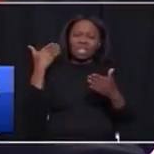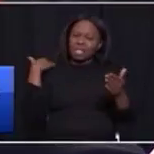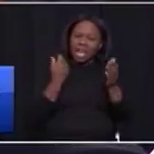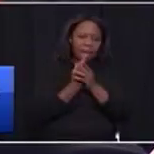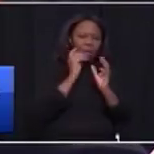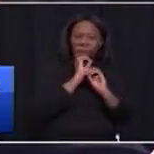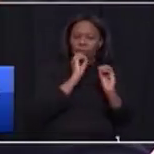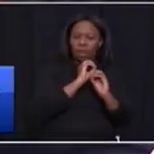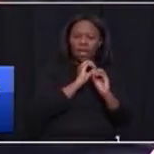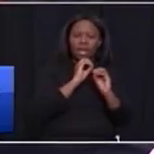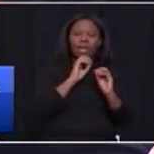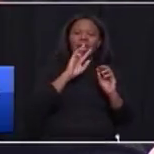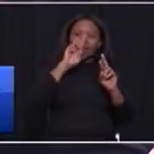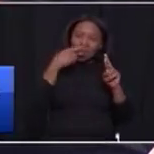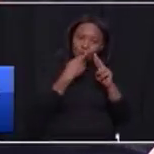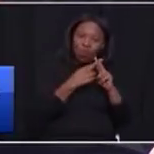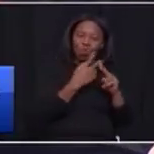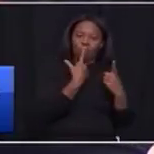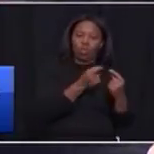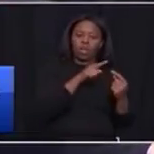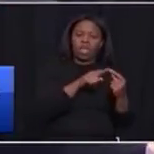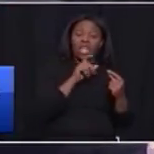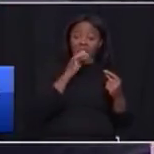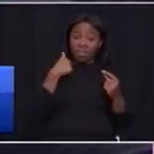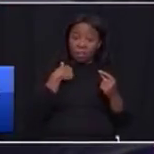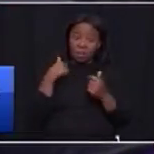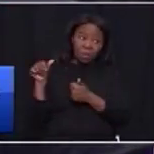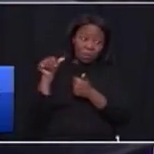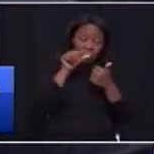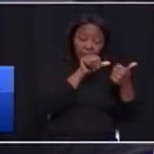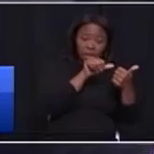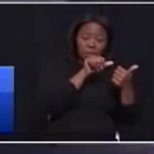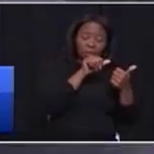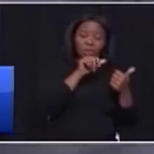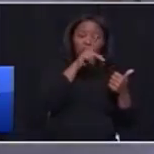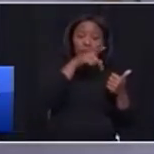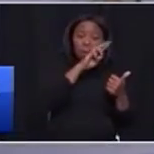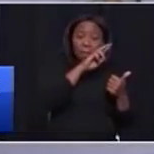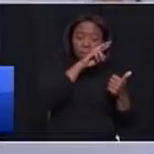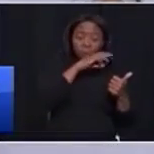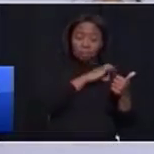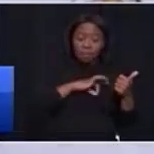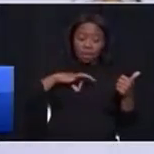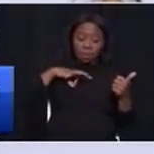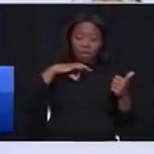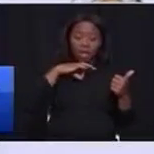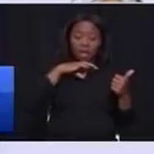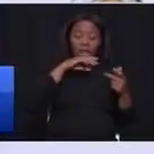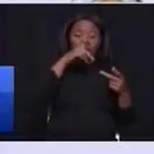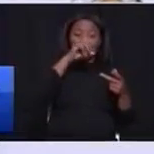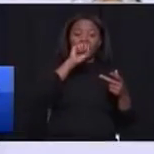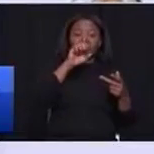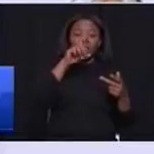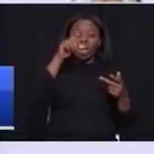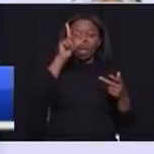Clip Town renewal. If I go back to Premier Shilowa, now starting with Premier Sekhwale,